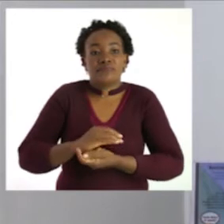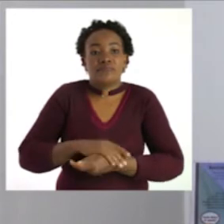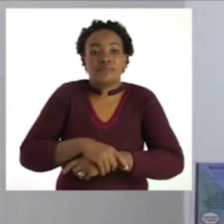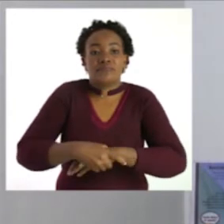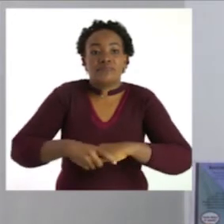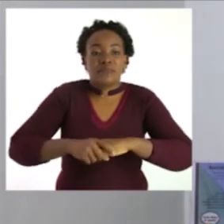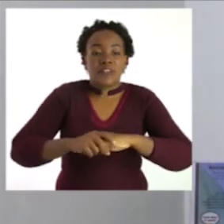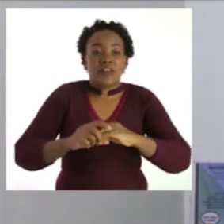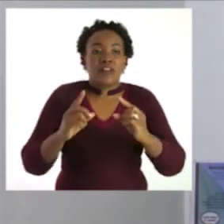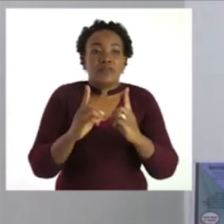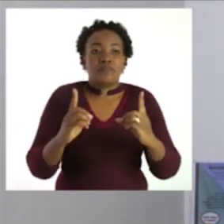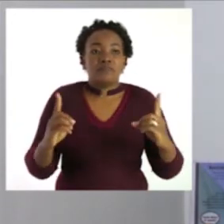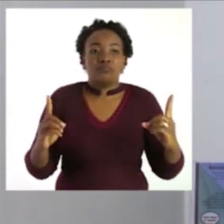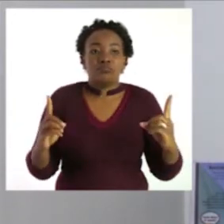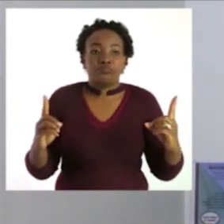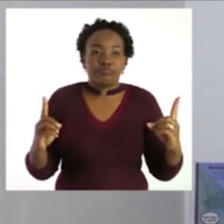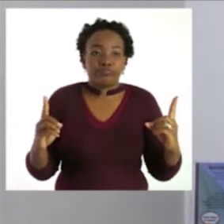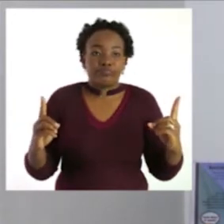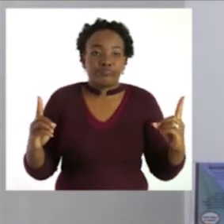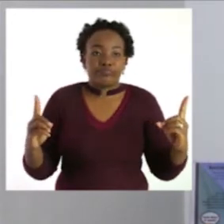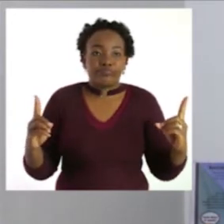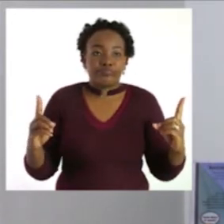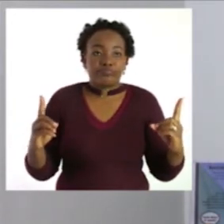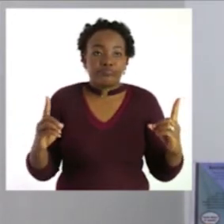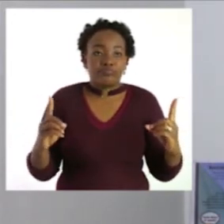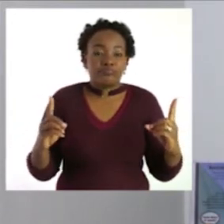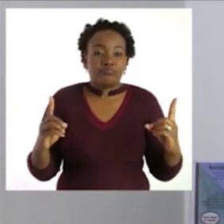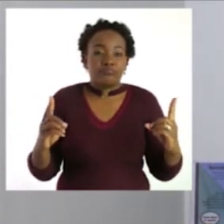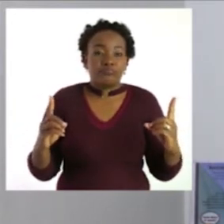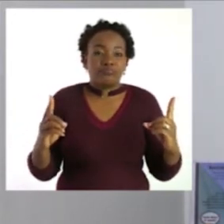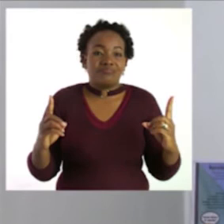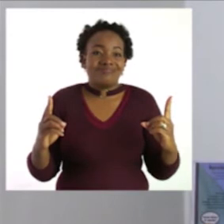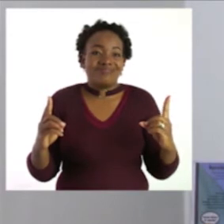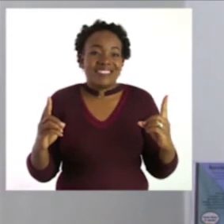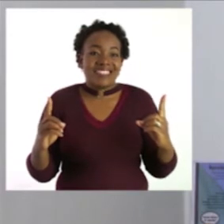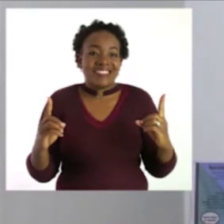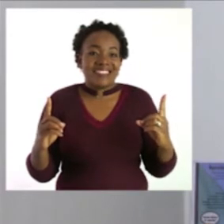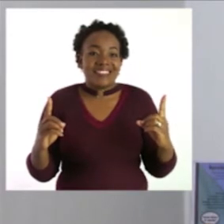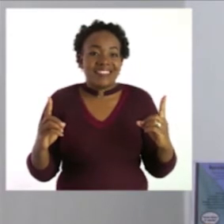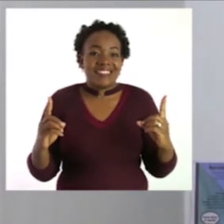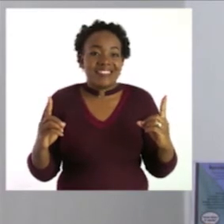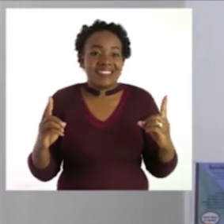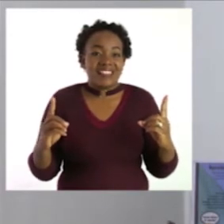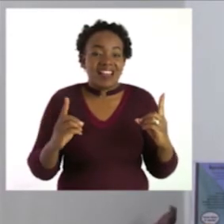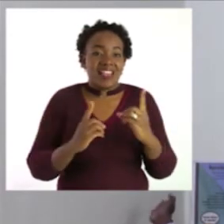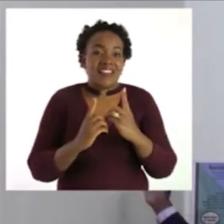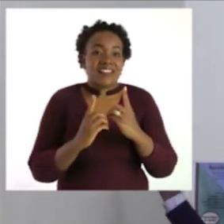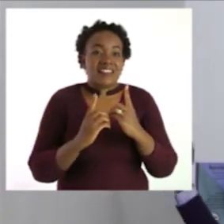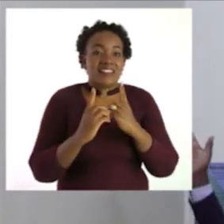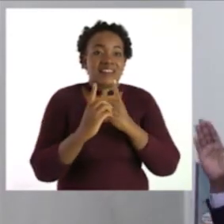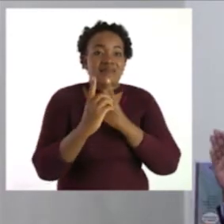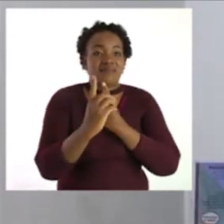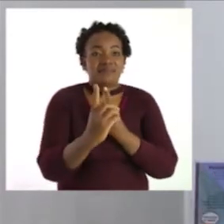and spread out our hands so that we don't touch the person next to us then